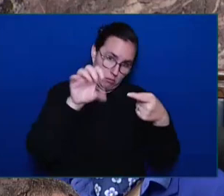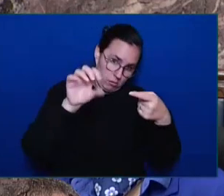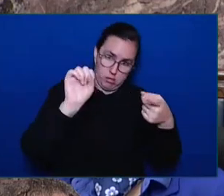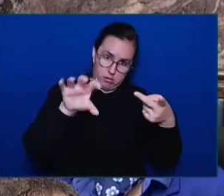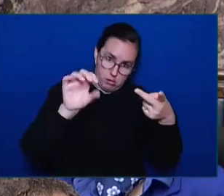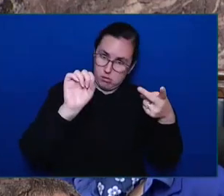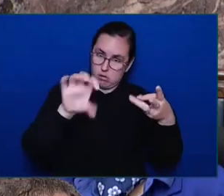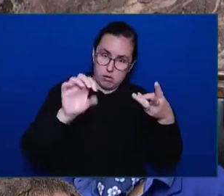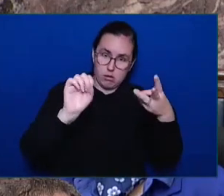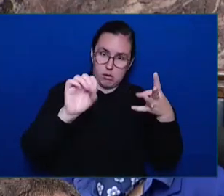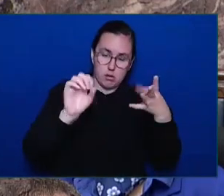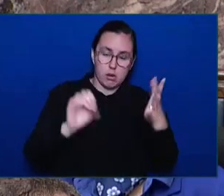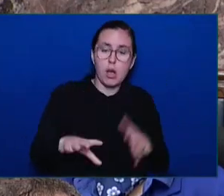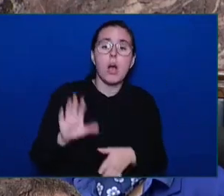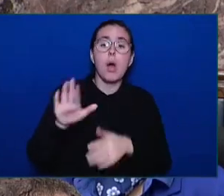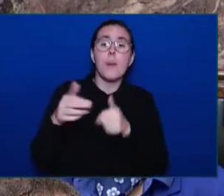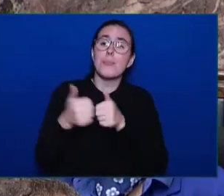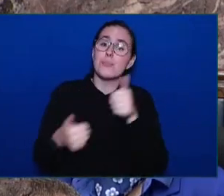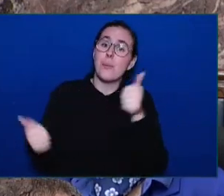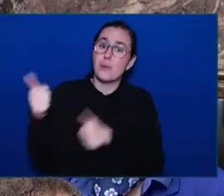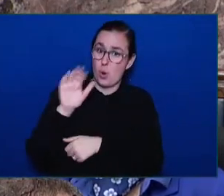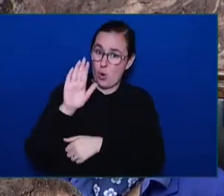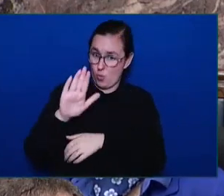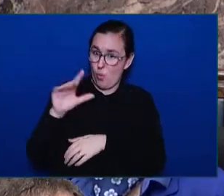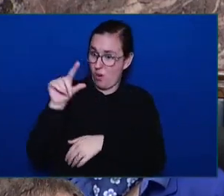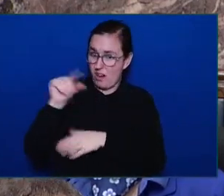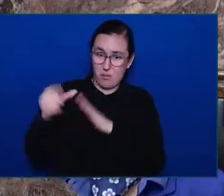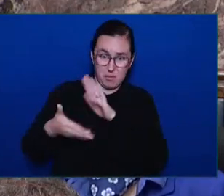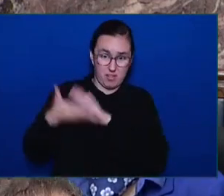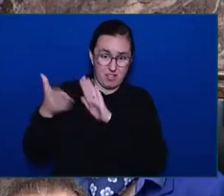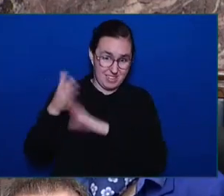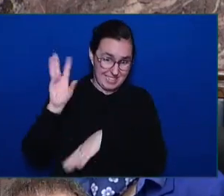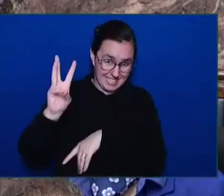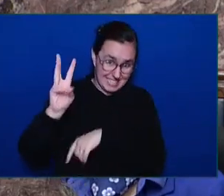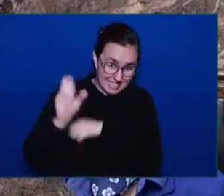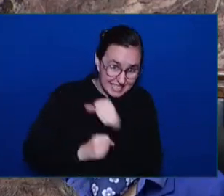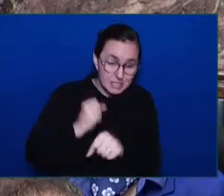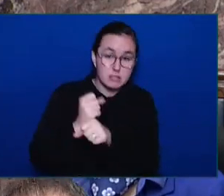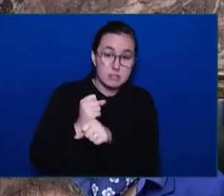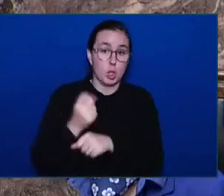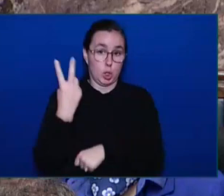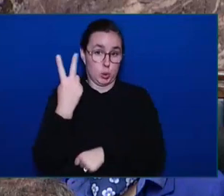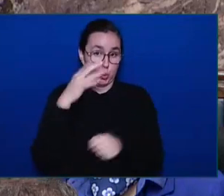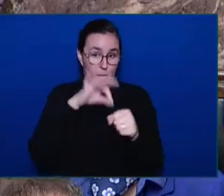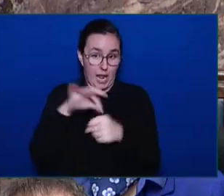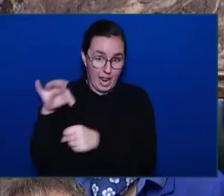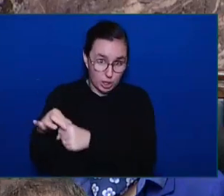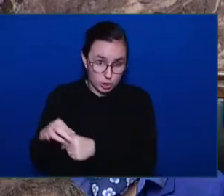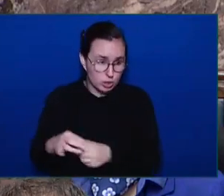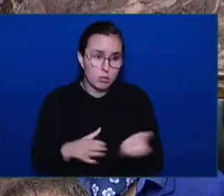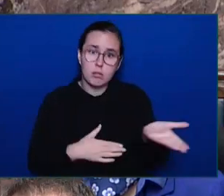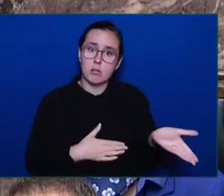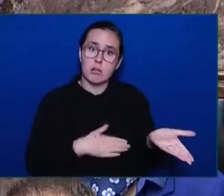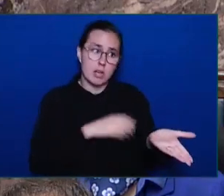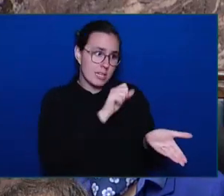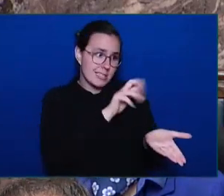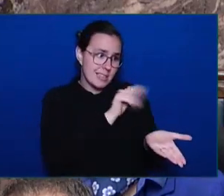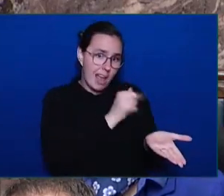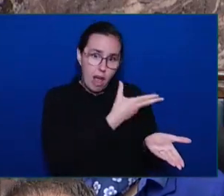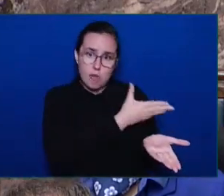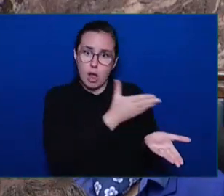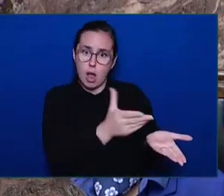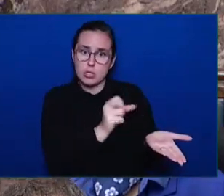Sarah, Sonia, and dozens and dozens and dozens of other women like them. How many more